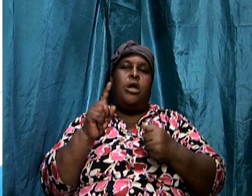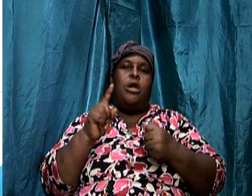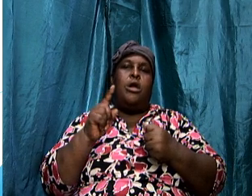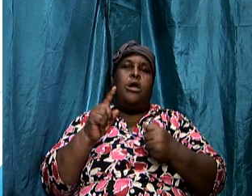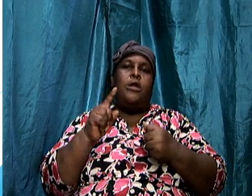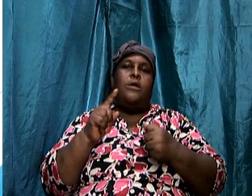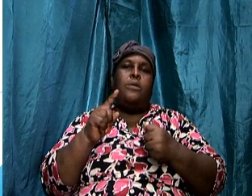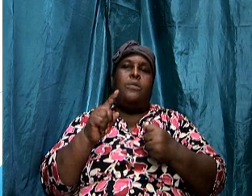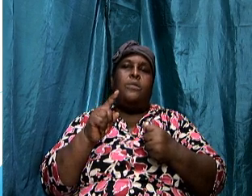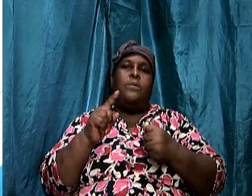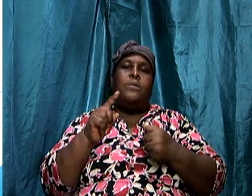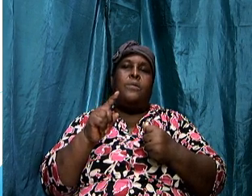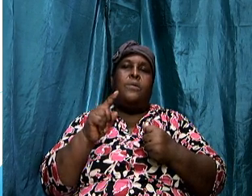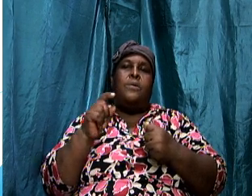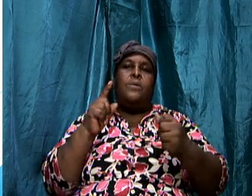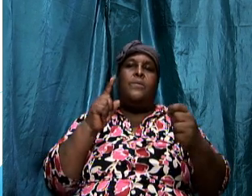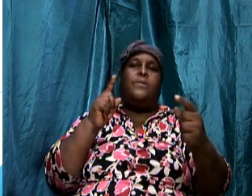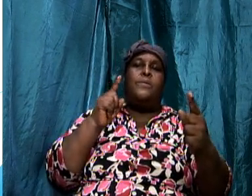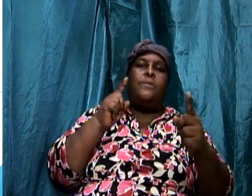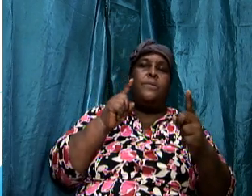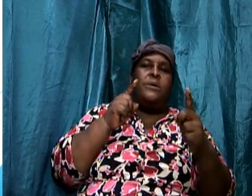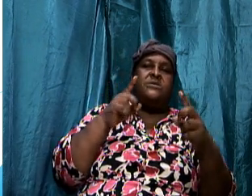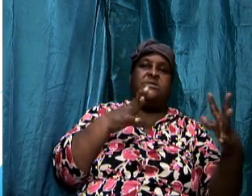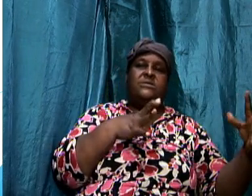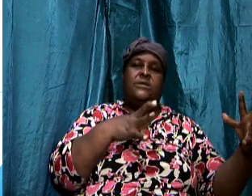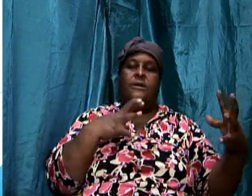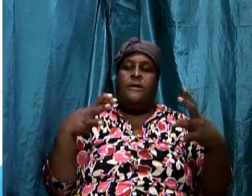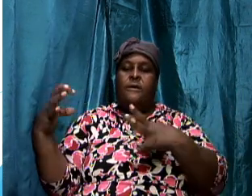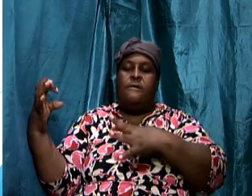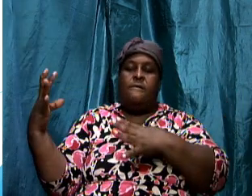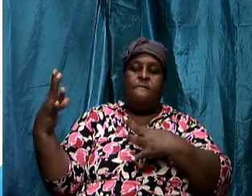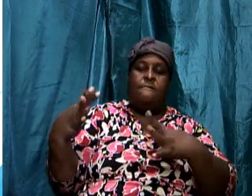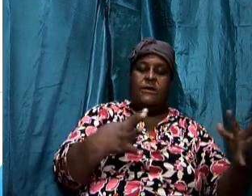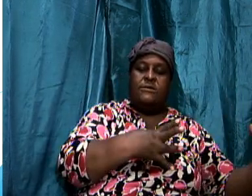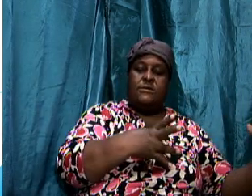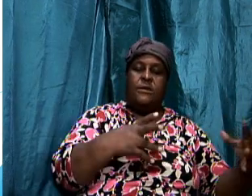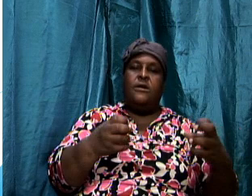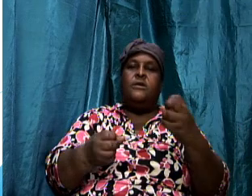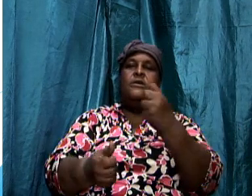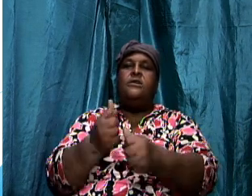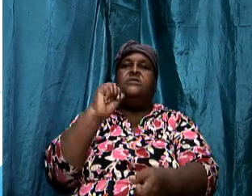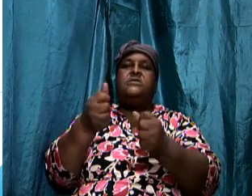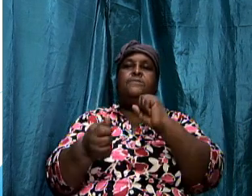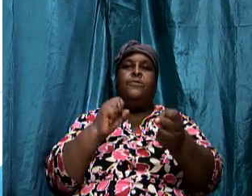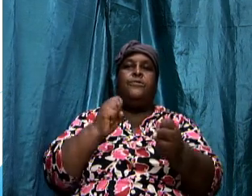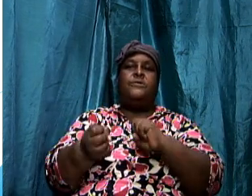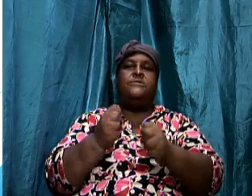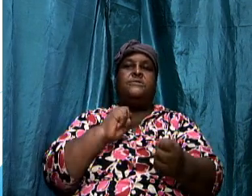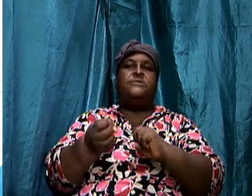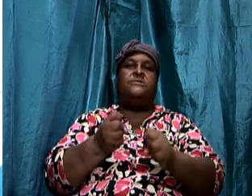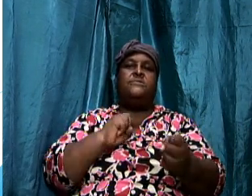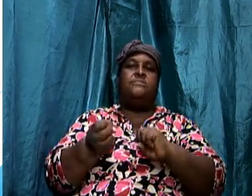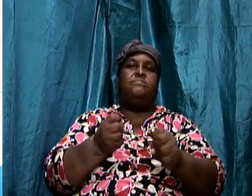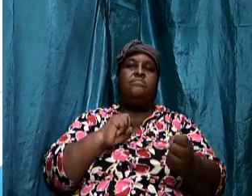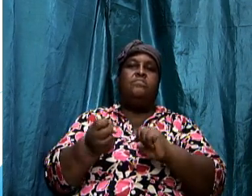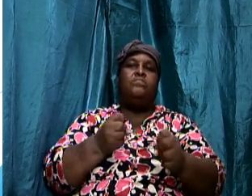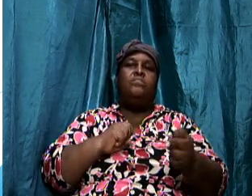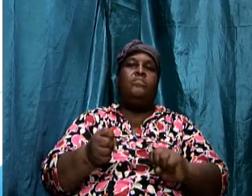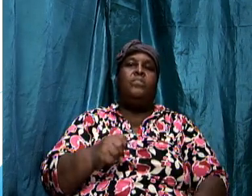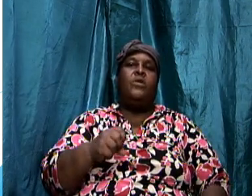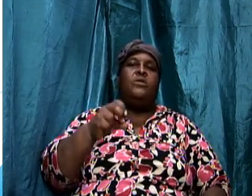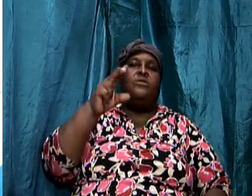follow me now there are three types of these combat sports